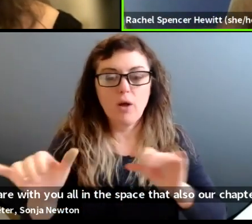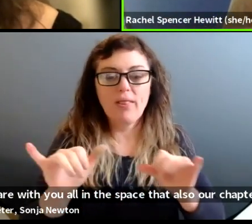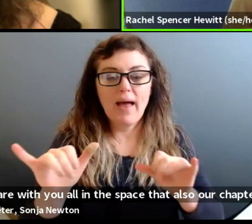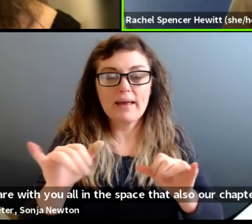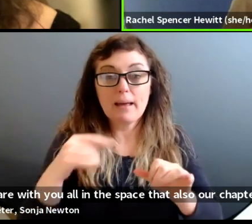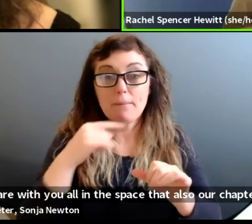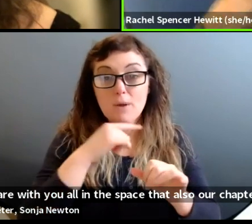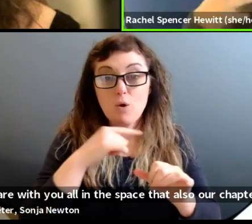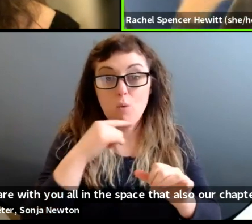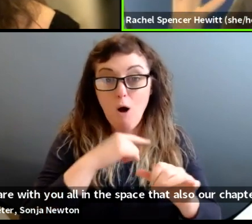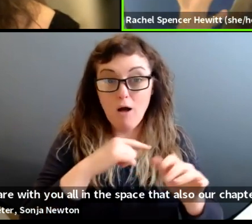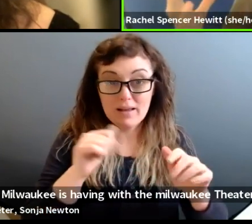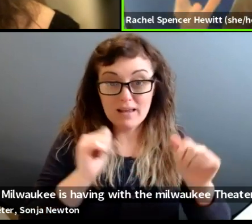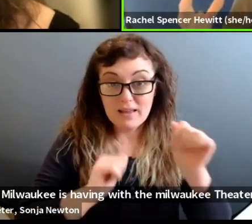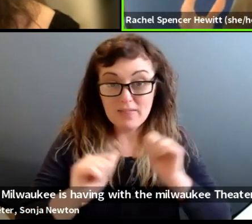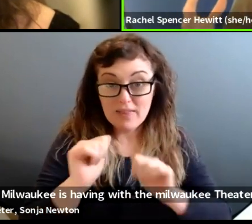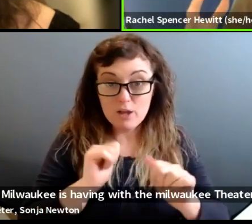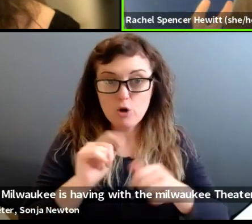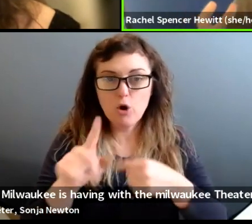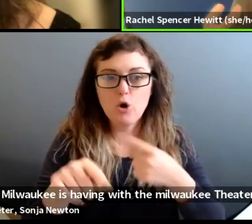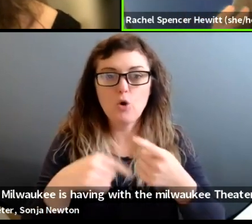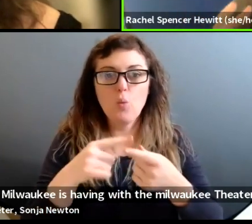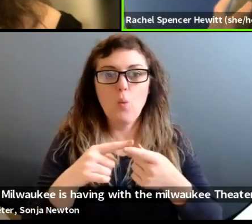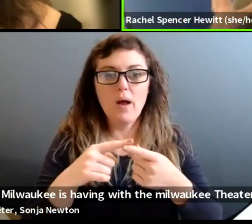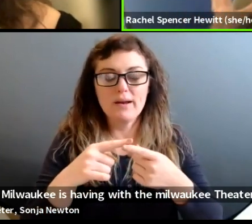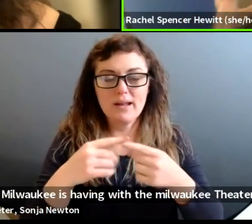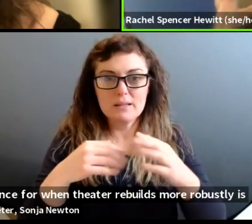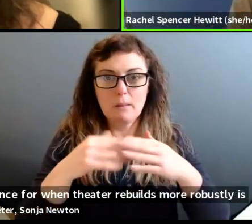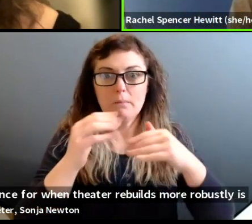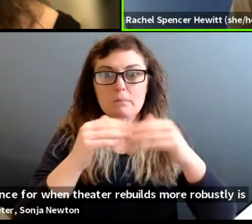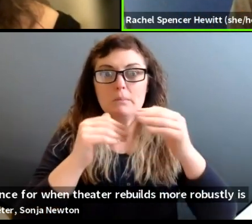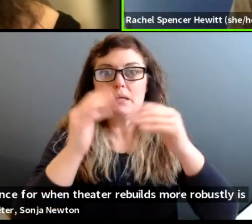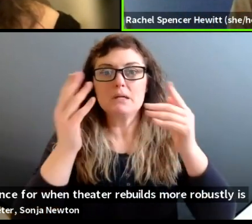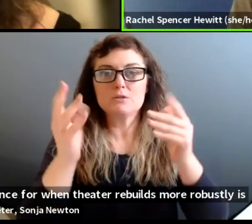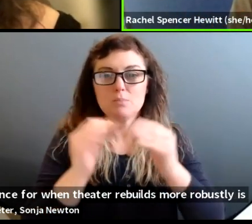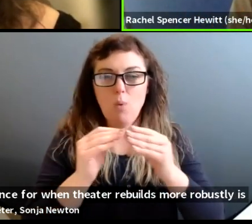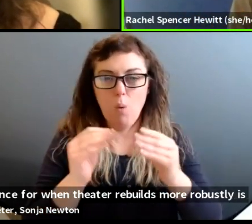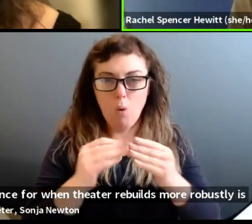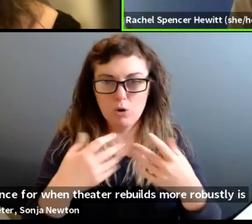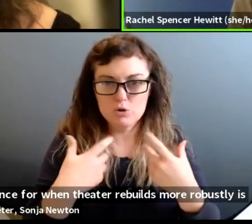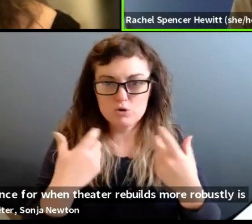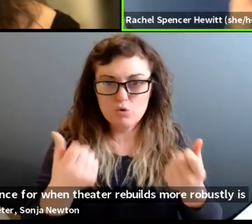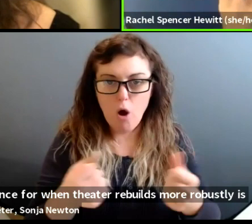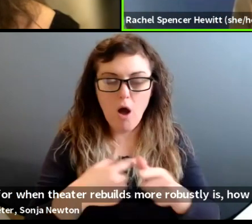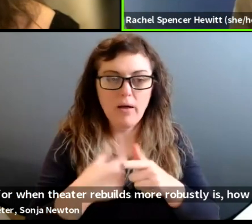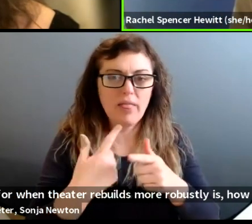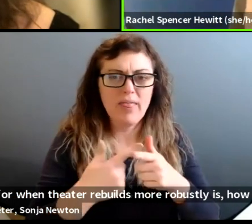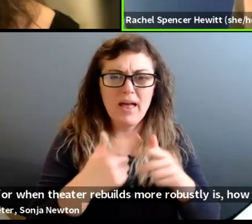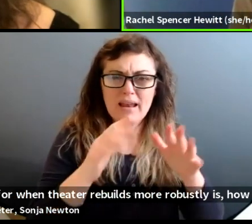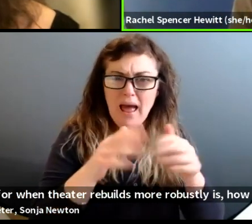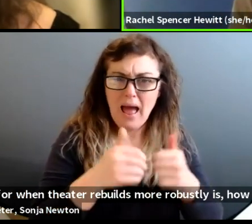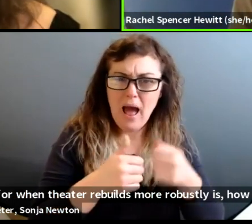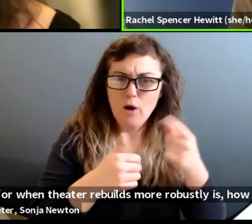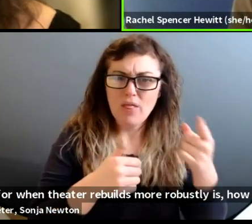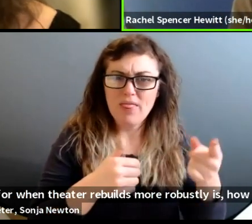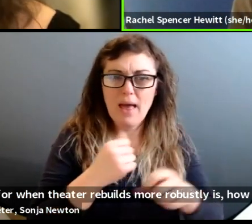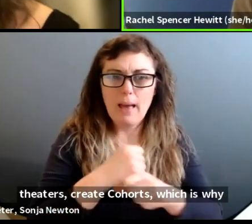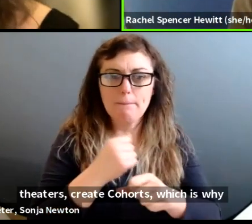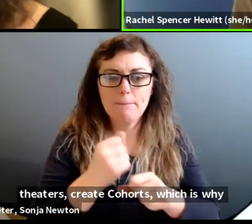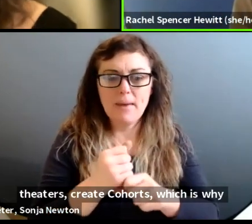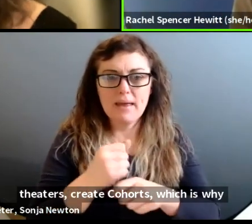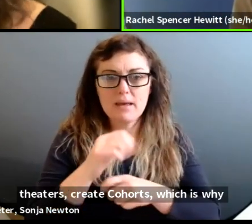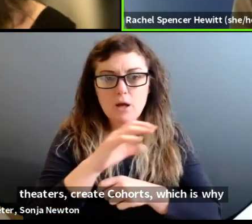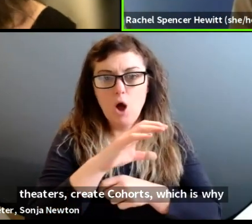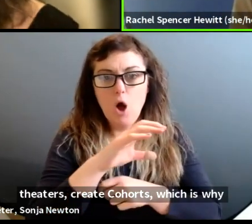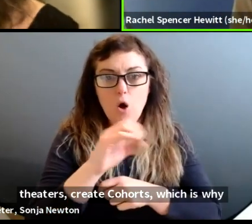when theater, um, rebuilds more robustly is how can theaters create cohorts, which is why we're hoping to gather theaters